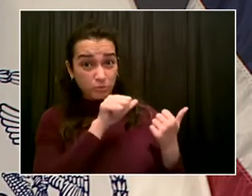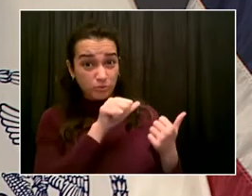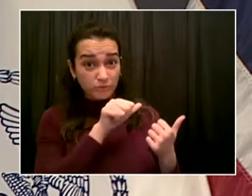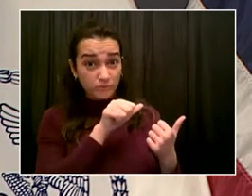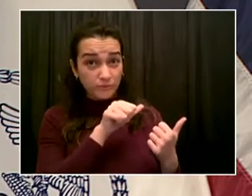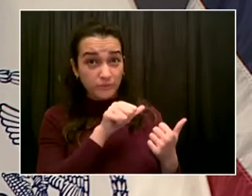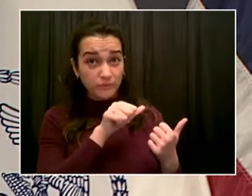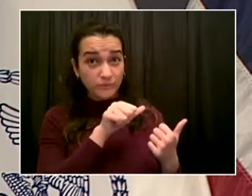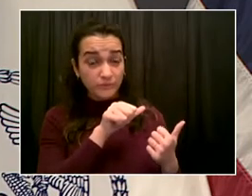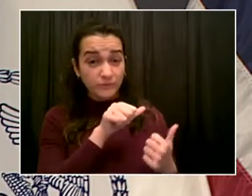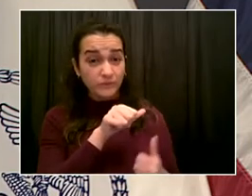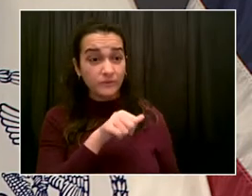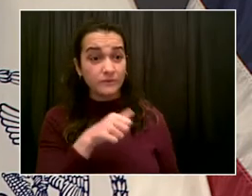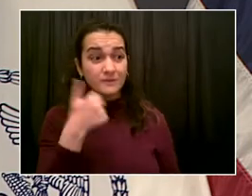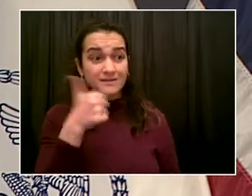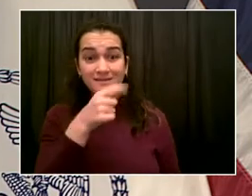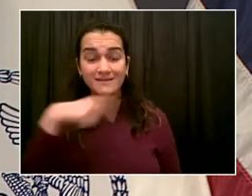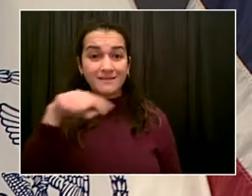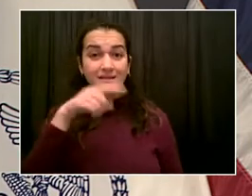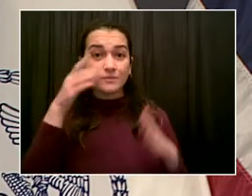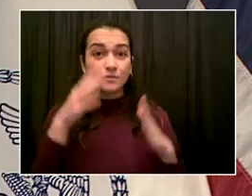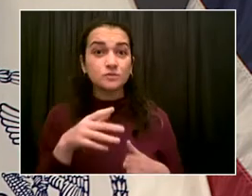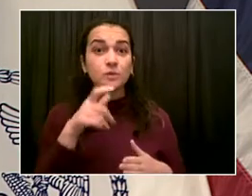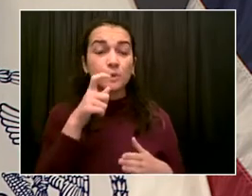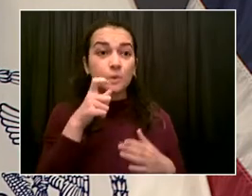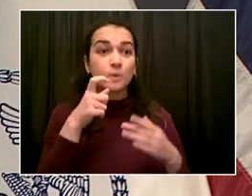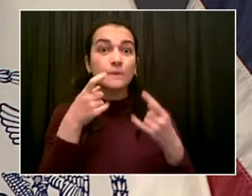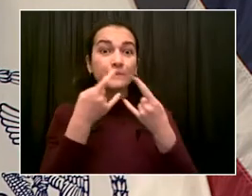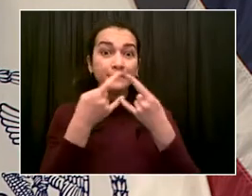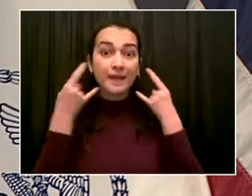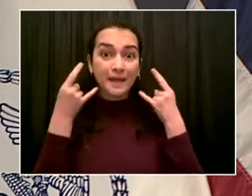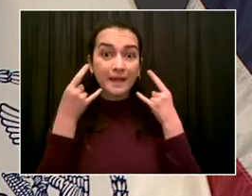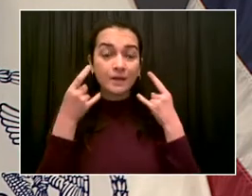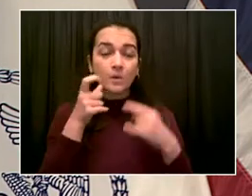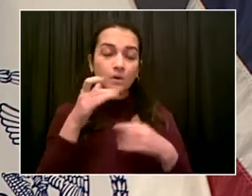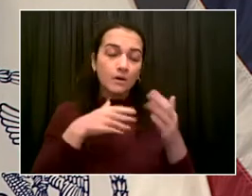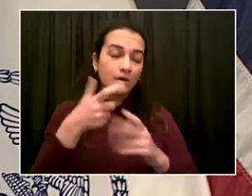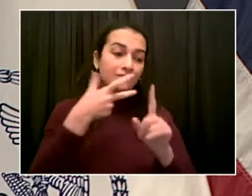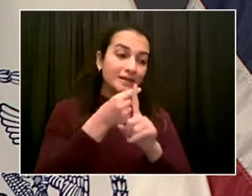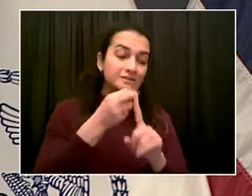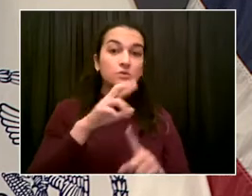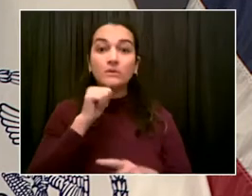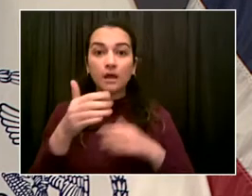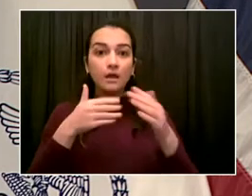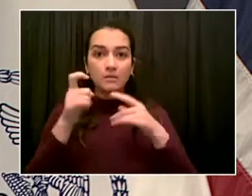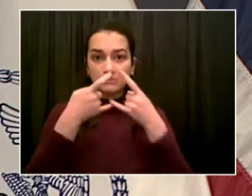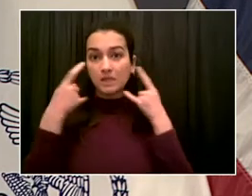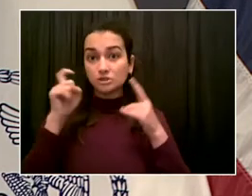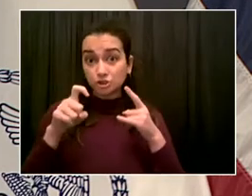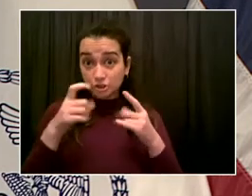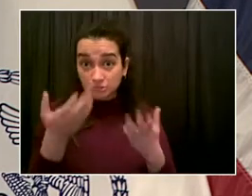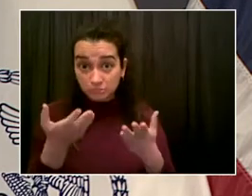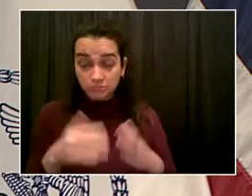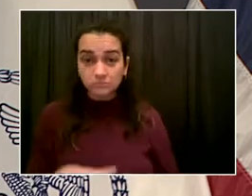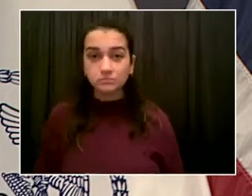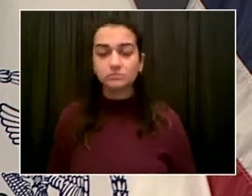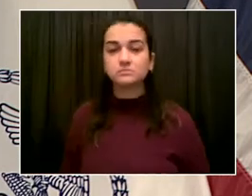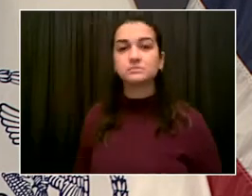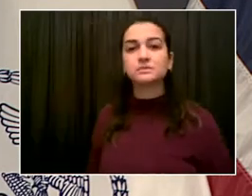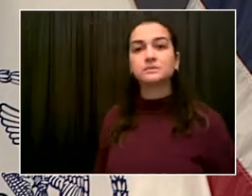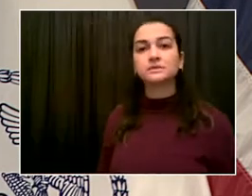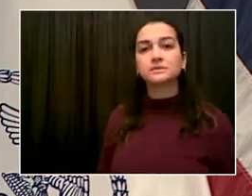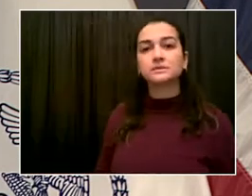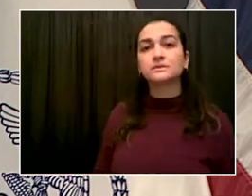another point real quick, Dave. You're right. A lot of stores, some say, if you're vaccinated, a lot of stores just say, please wear a mask.